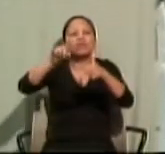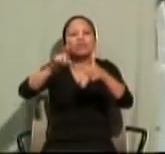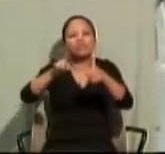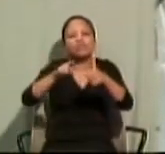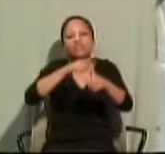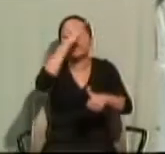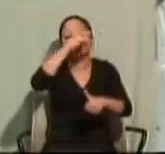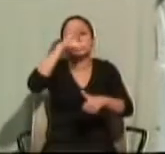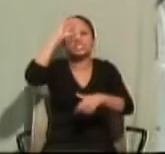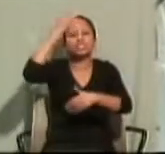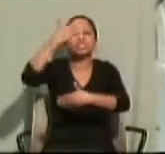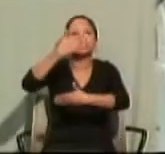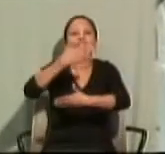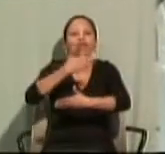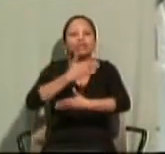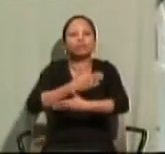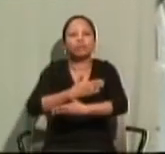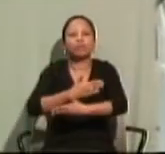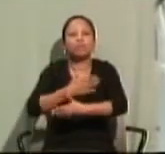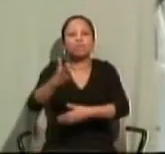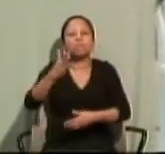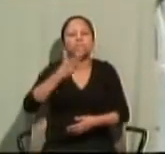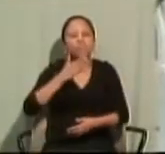womb is mine.